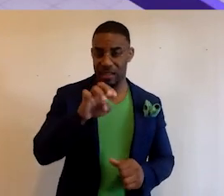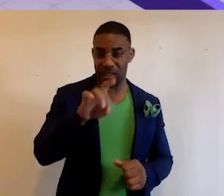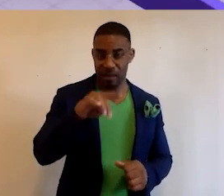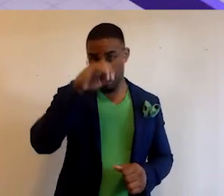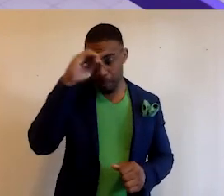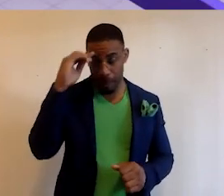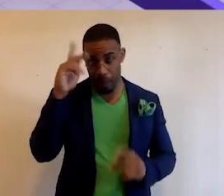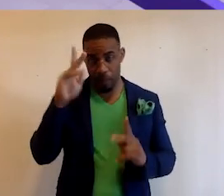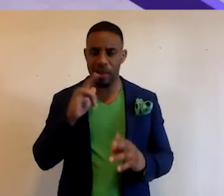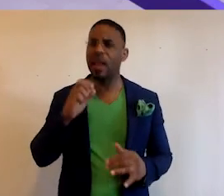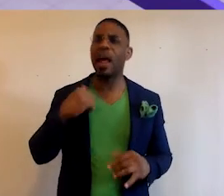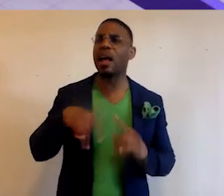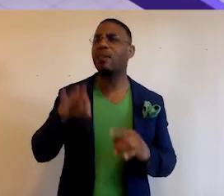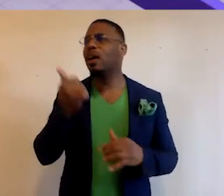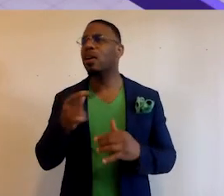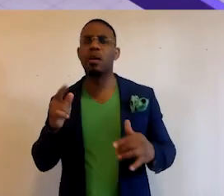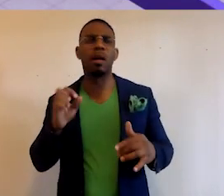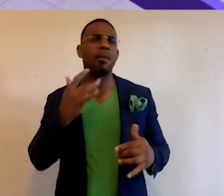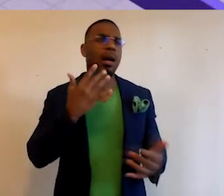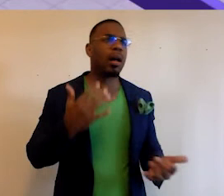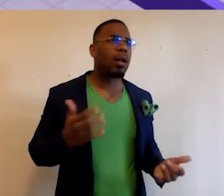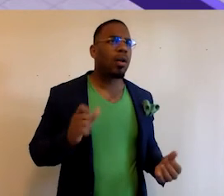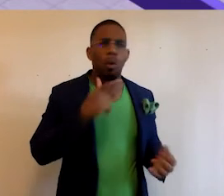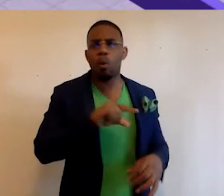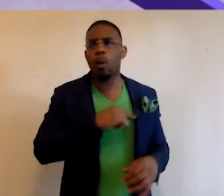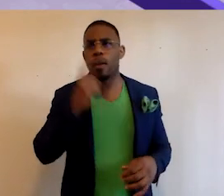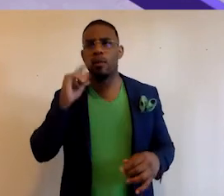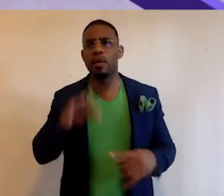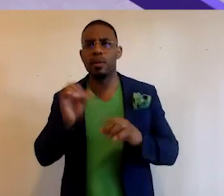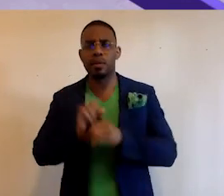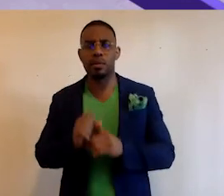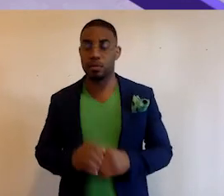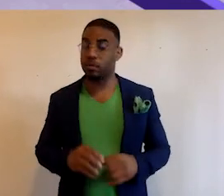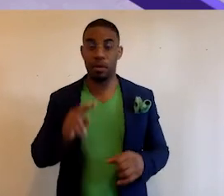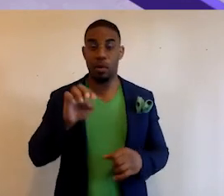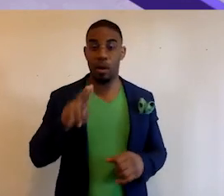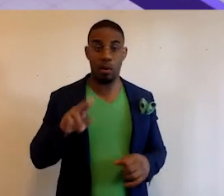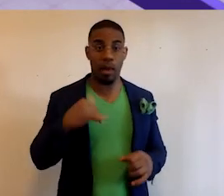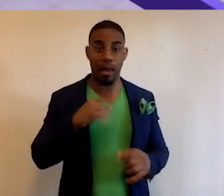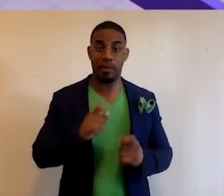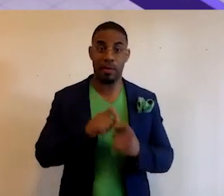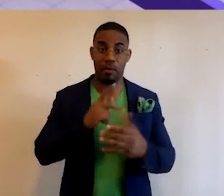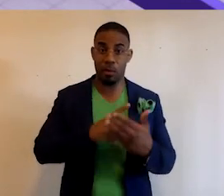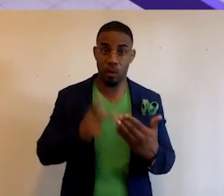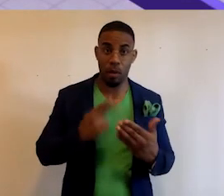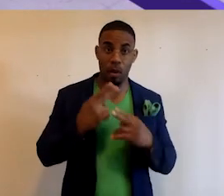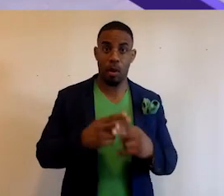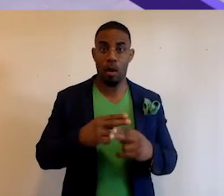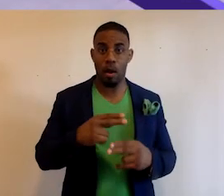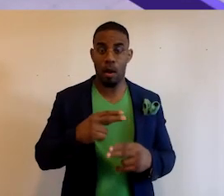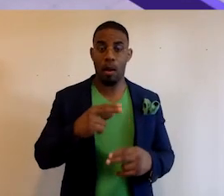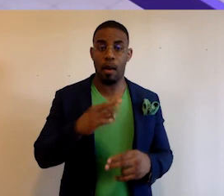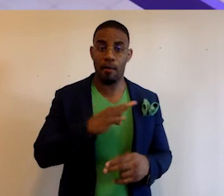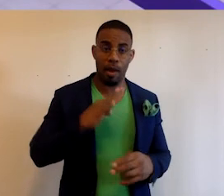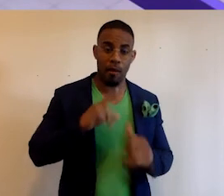know, there's always the, hey, I couldn't find anyone of color who was qualified for a particular job. So NYU has a specific program called Faculty First Look